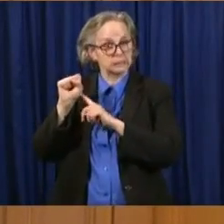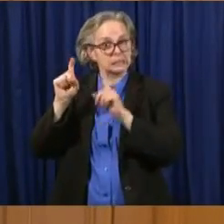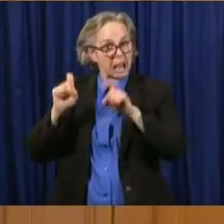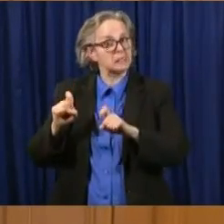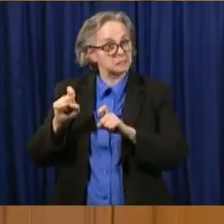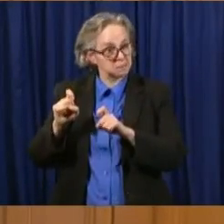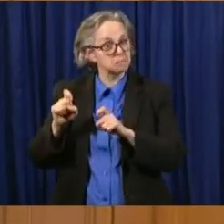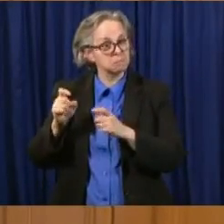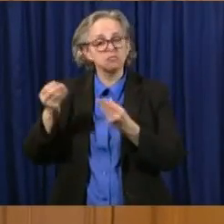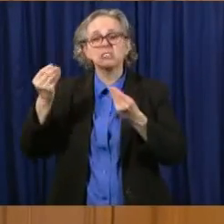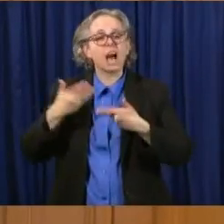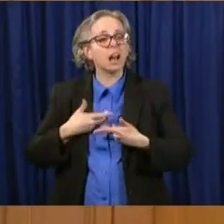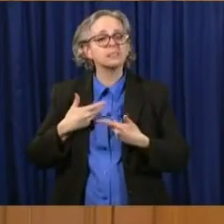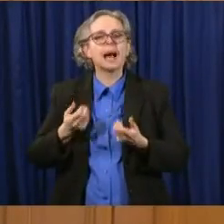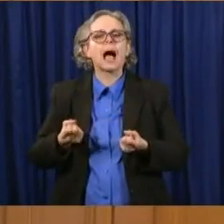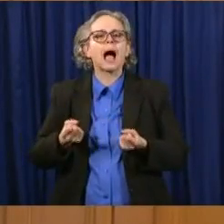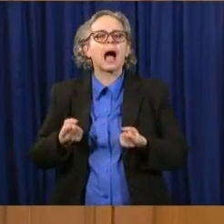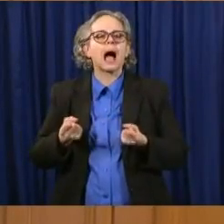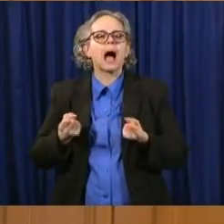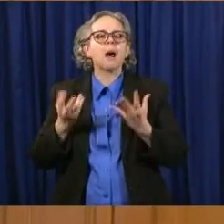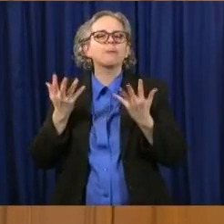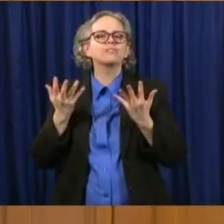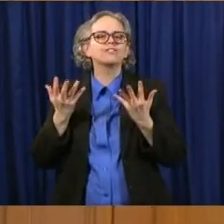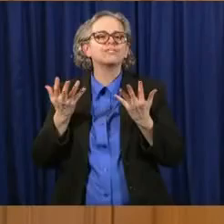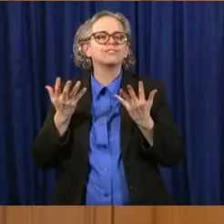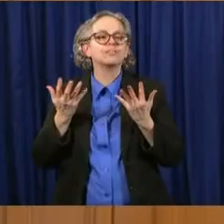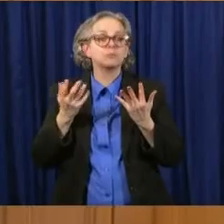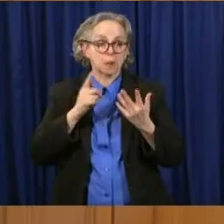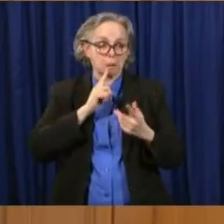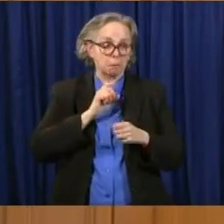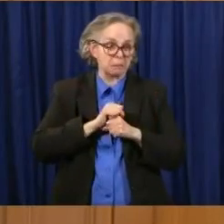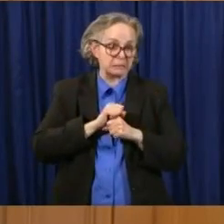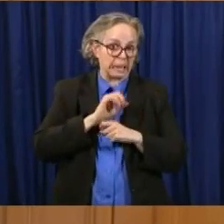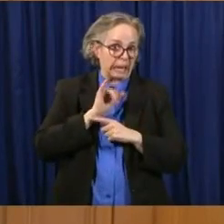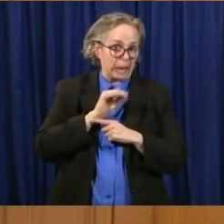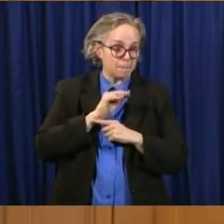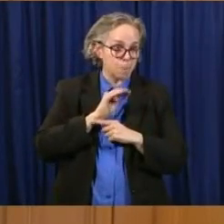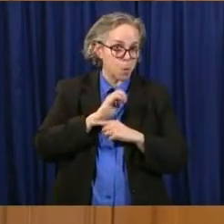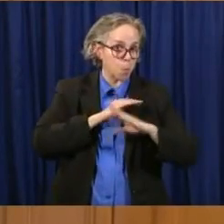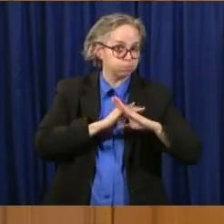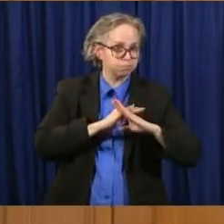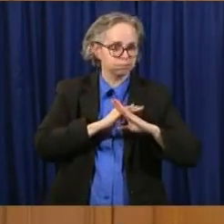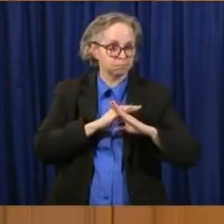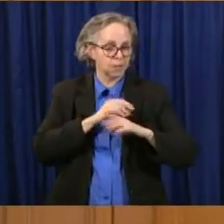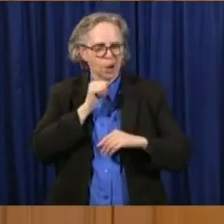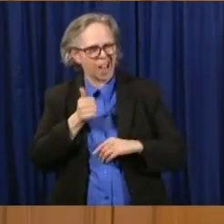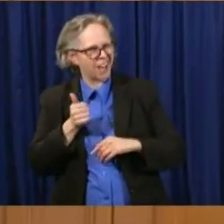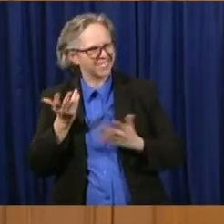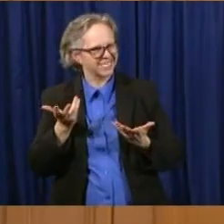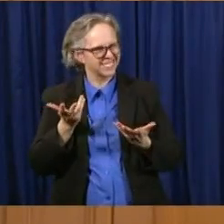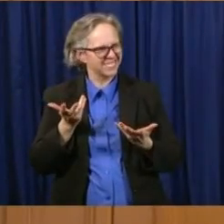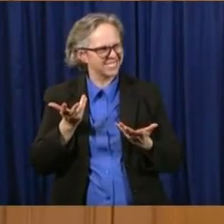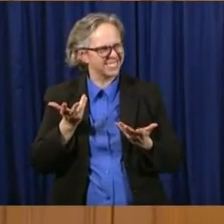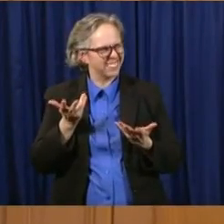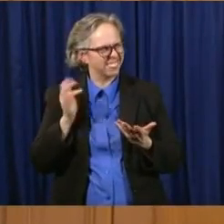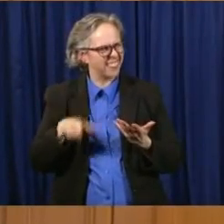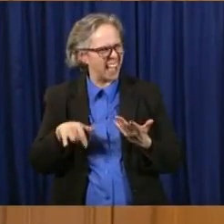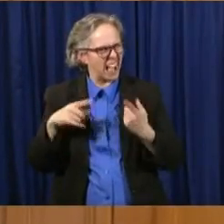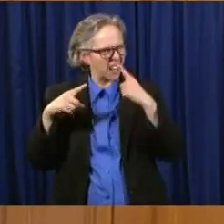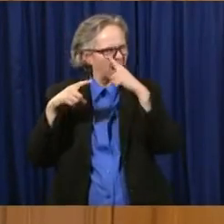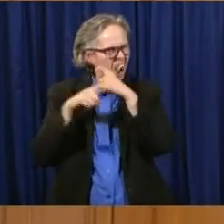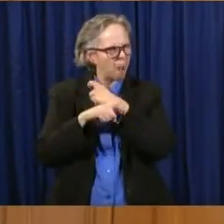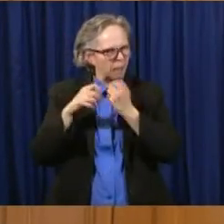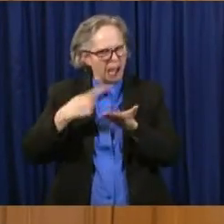antibody or if you are effectively immune. So that's where you're hearing a complicated dialogue. But for our epidemiologic study,